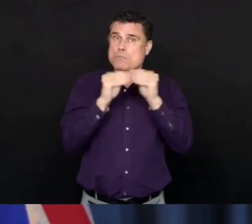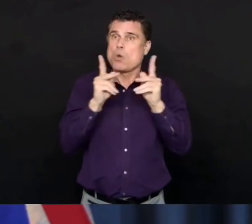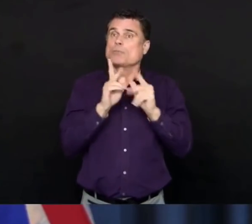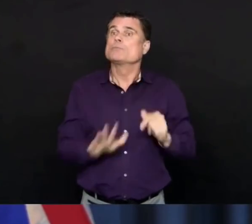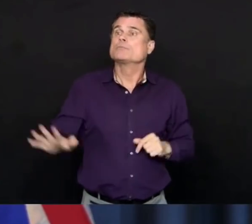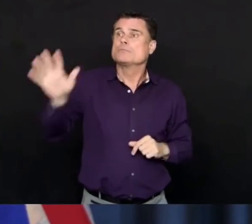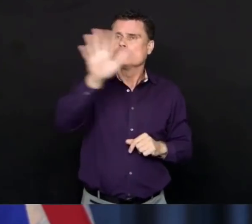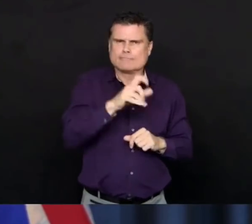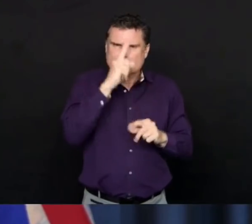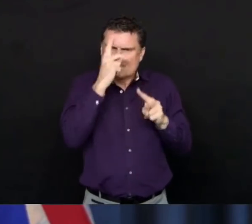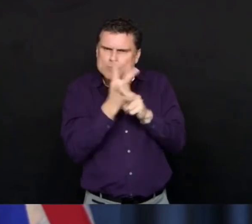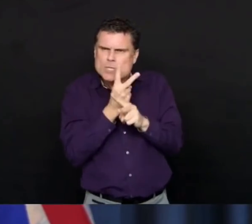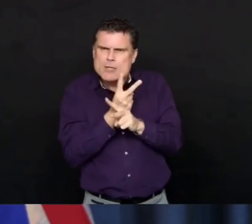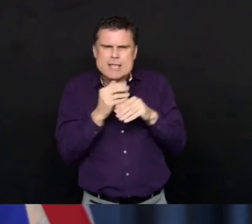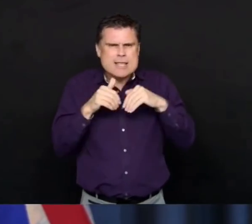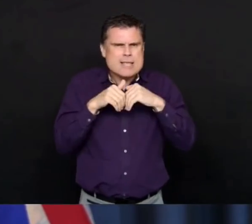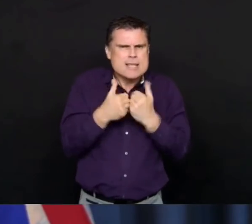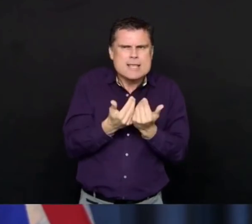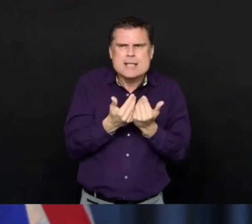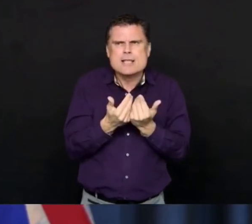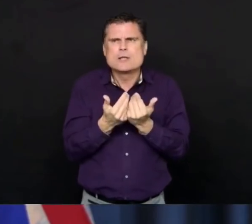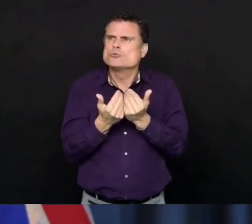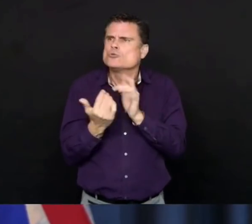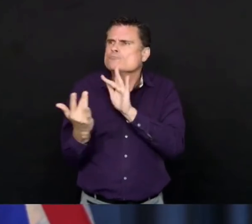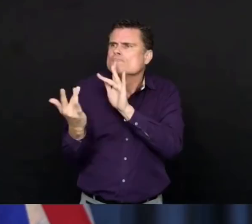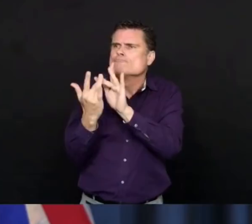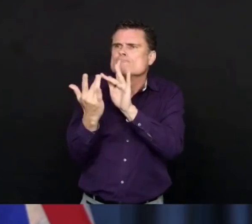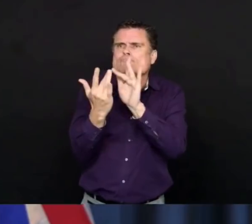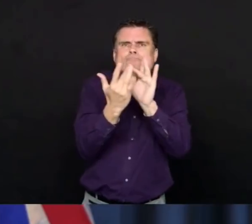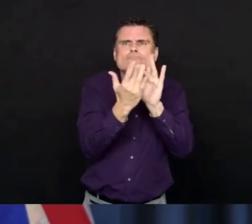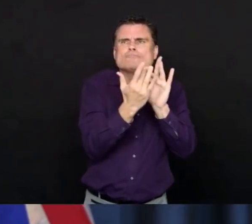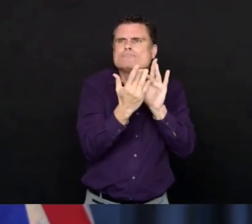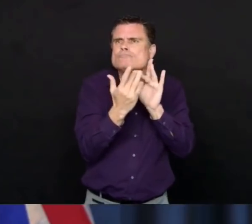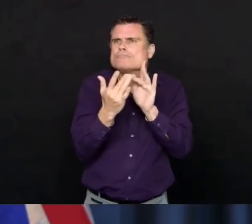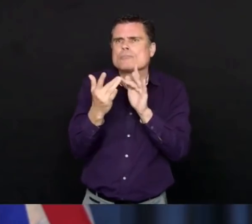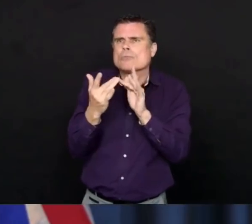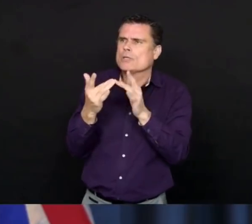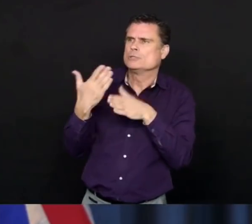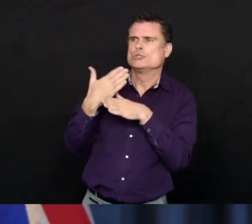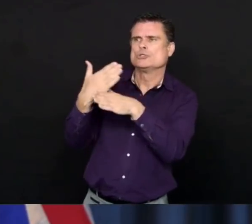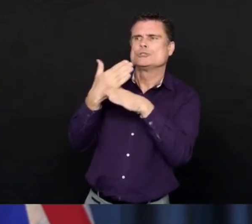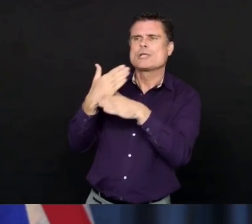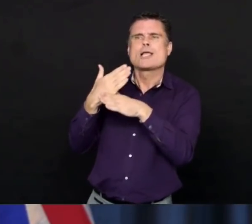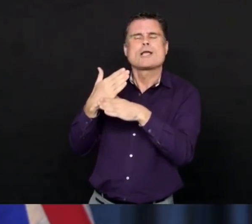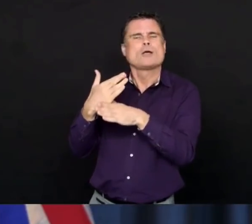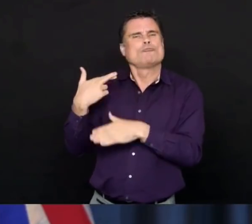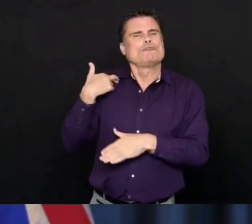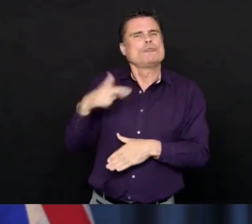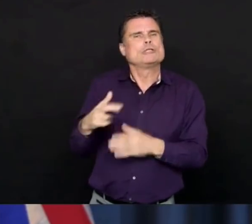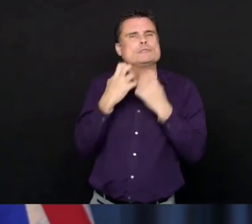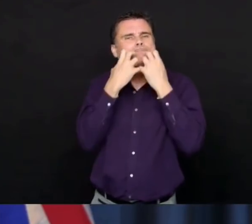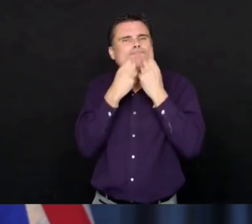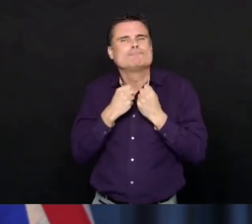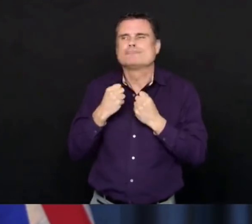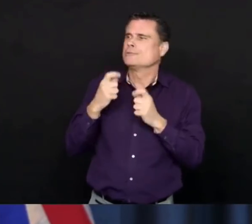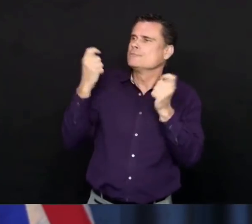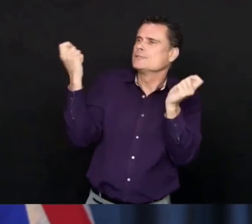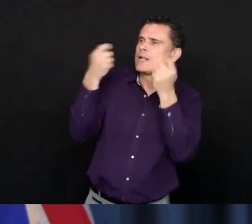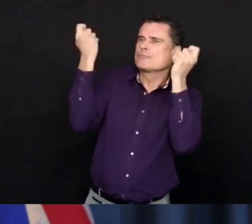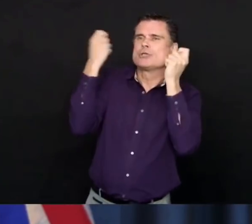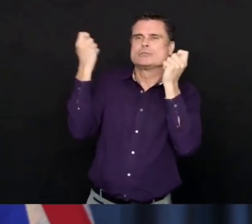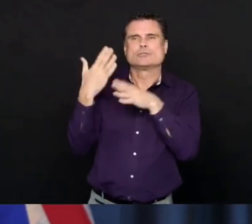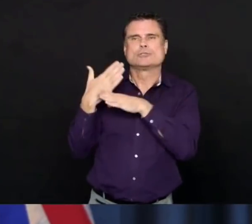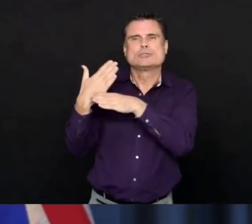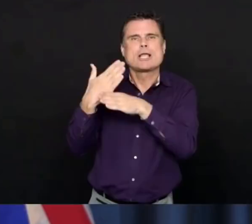faith, through many different religious faiths, and I encourage people to continue to look for those connections online.